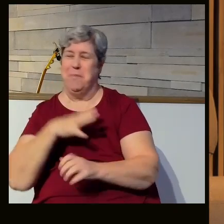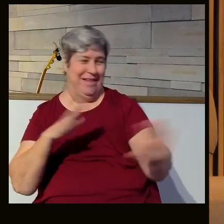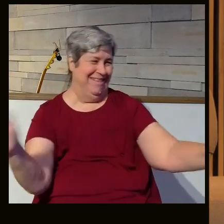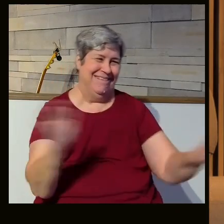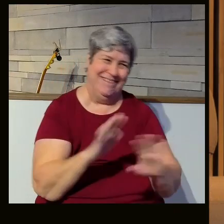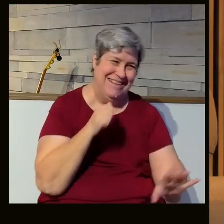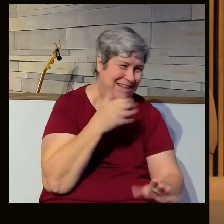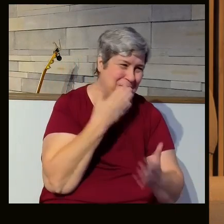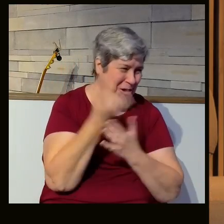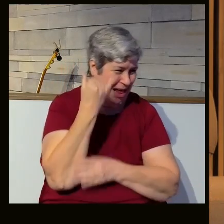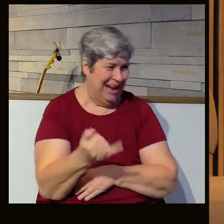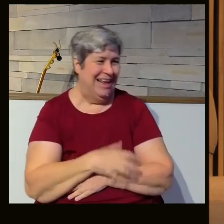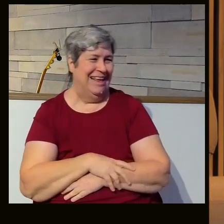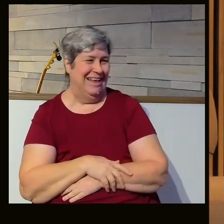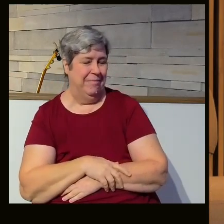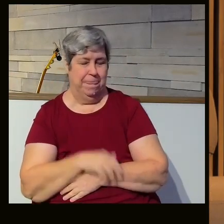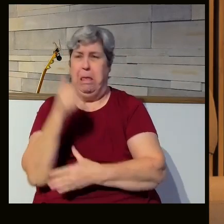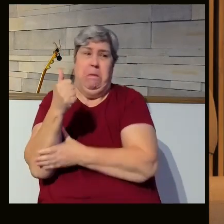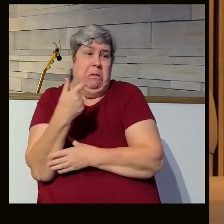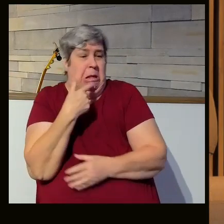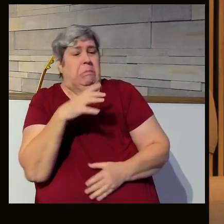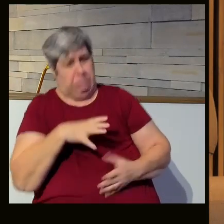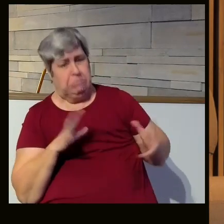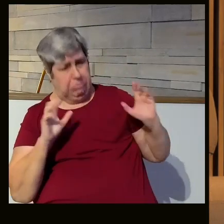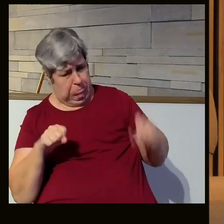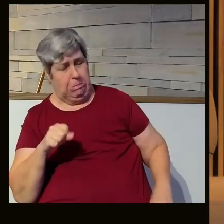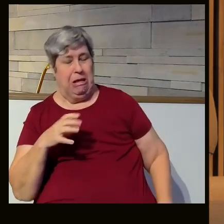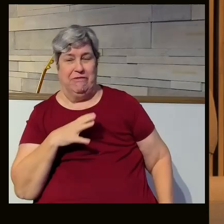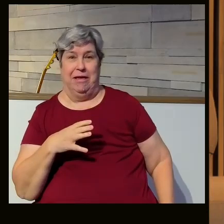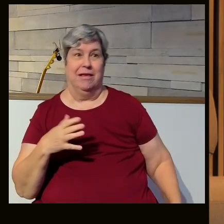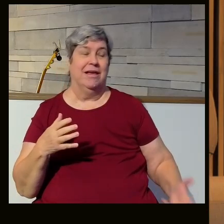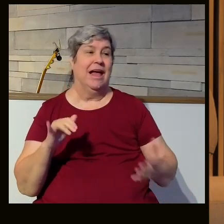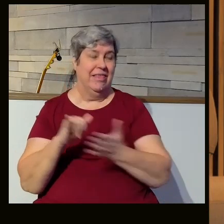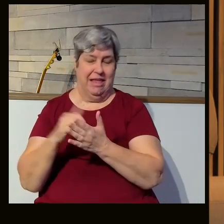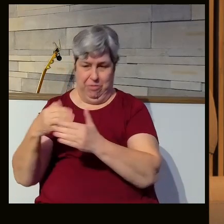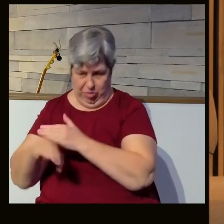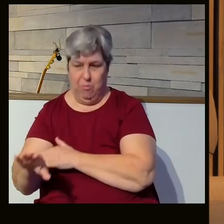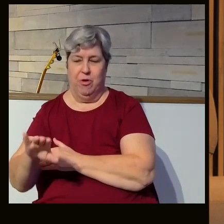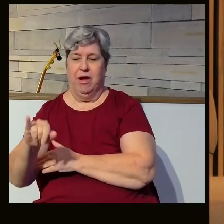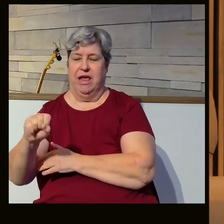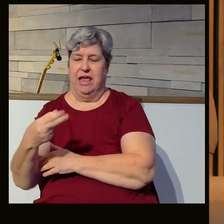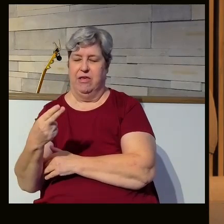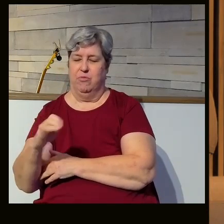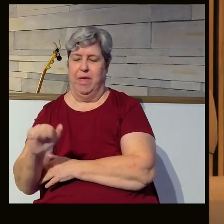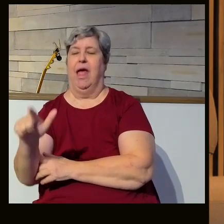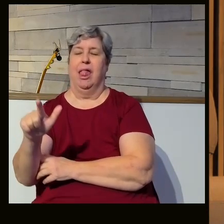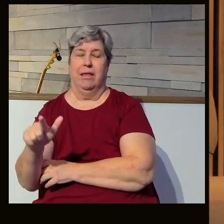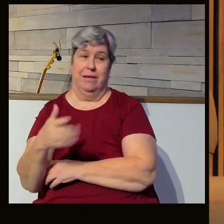that's not going to work out. And Abraham said, sure. And this is where we have Ishmael. And God said,